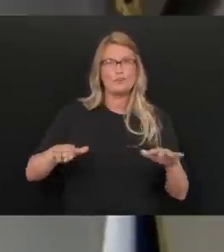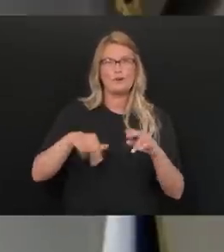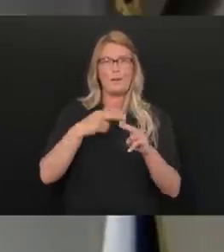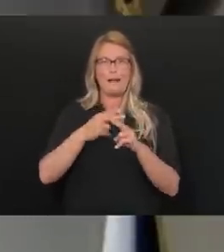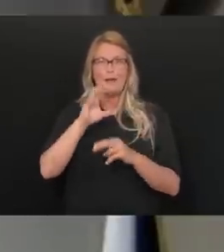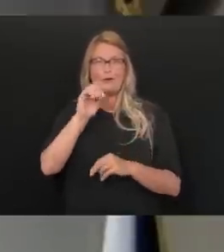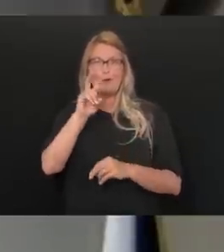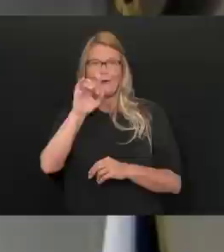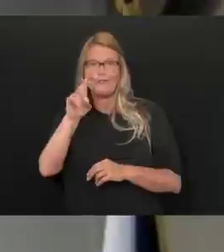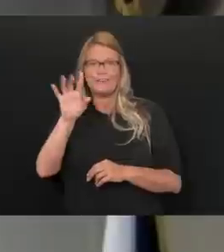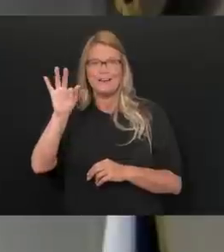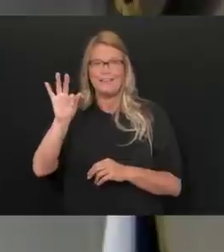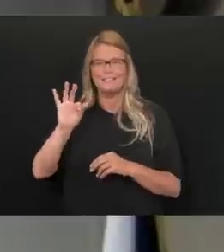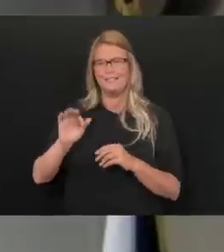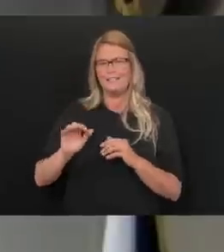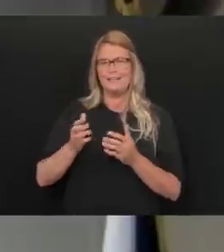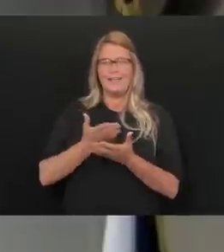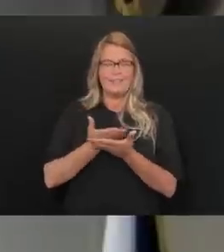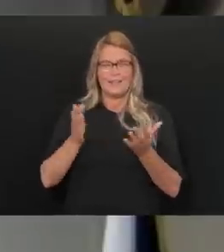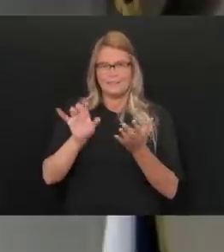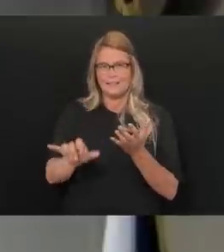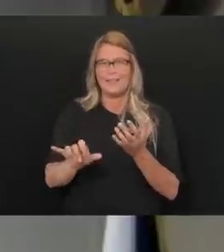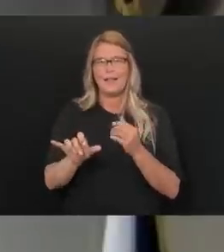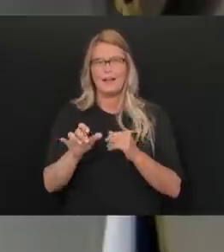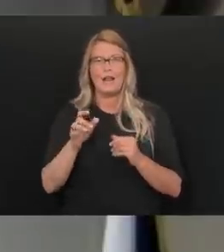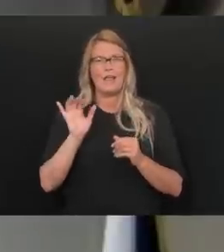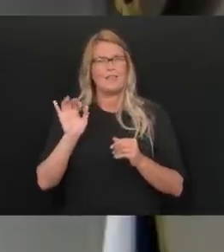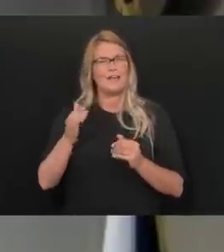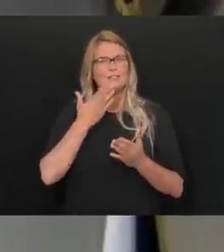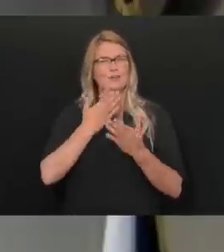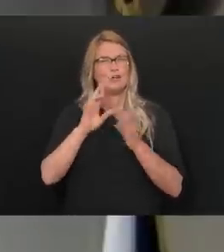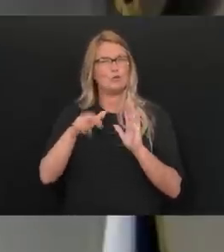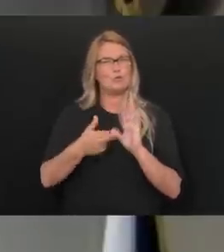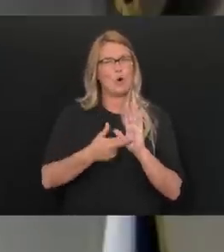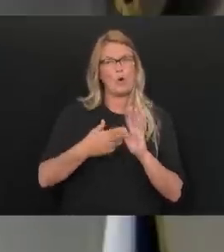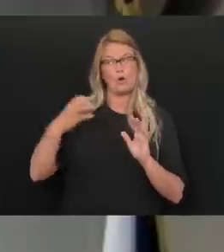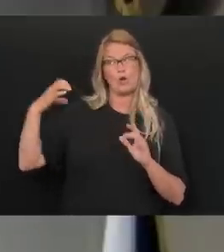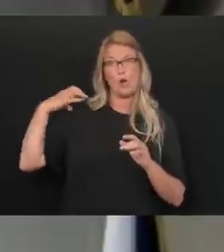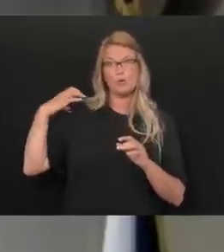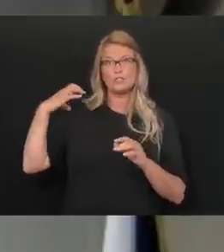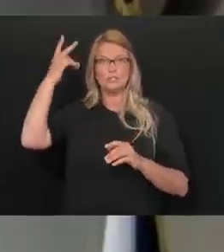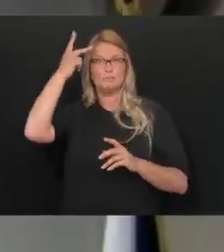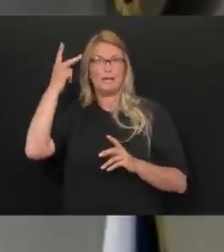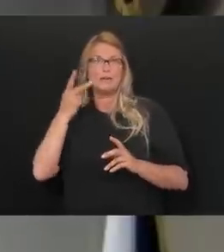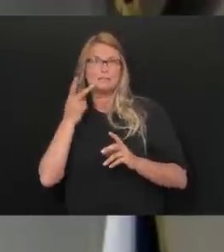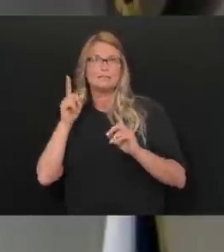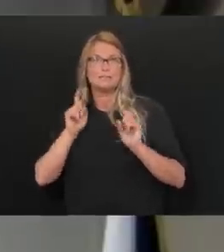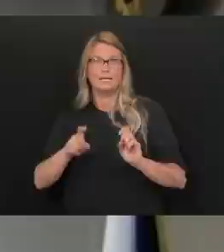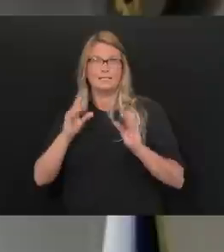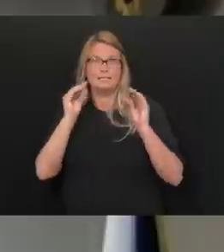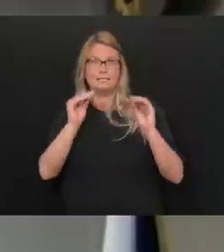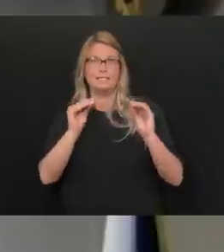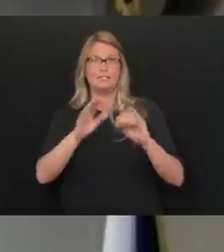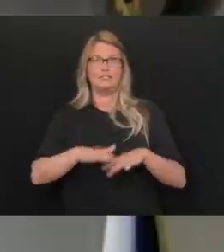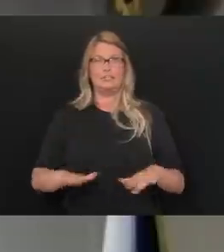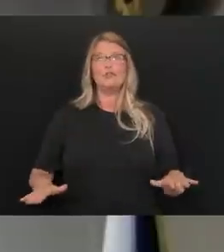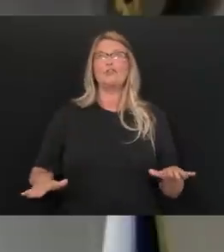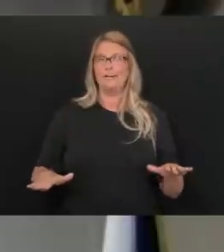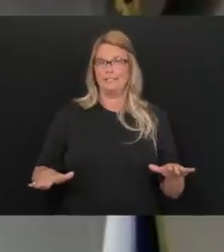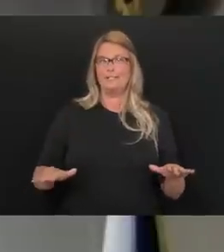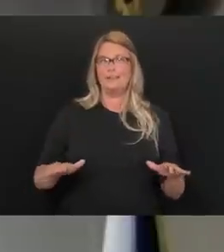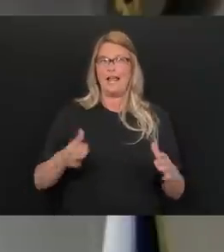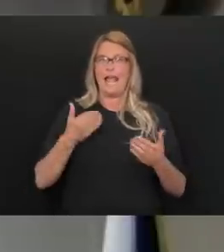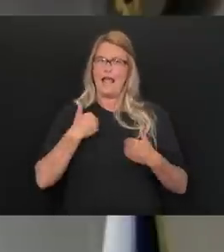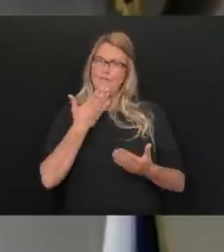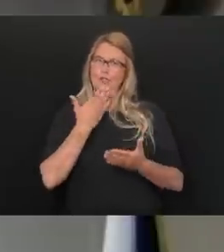so I think that is part of the role that coaches play, parents play, that need to be able to really have a good